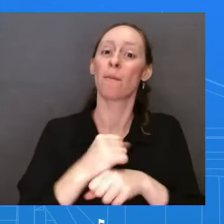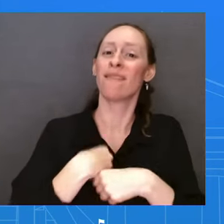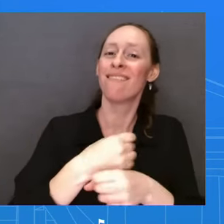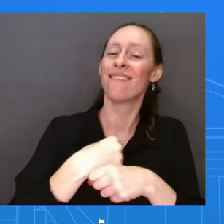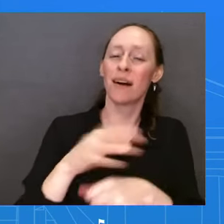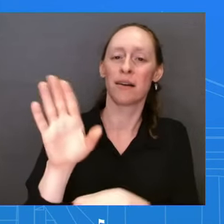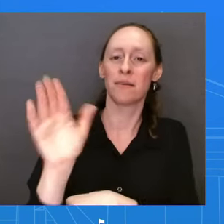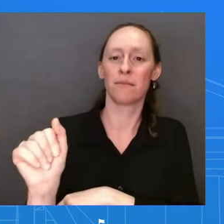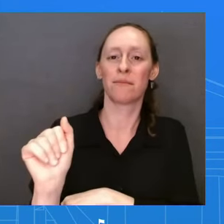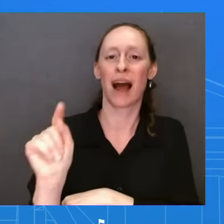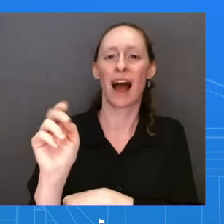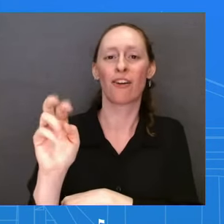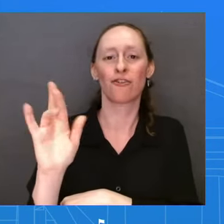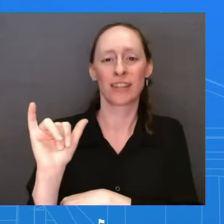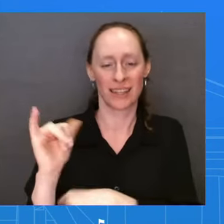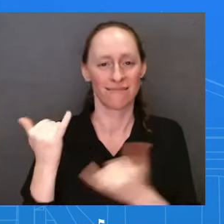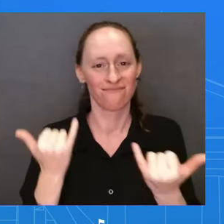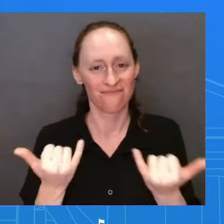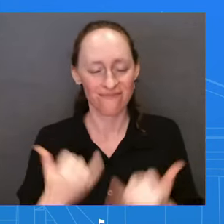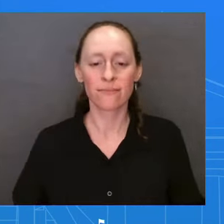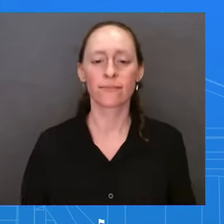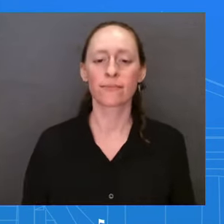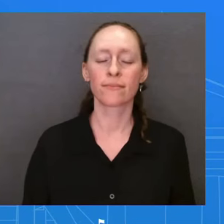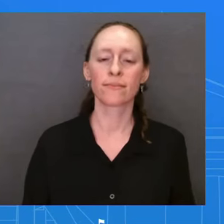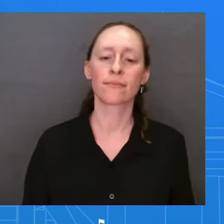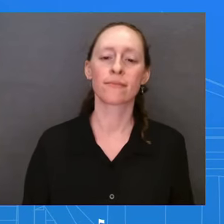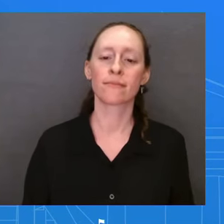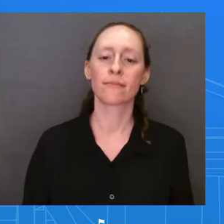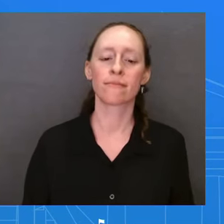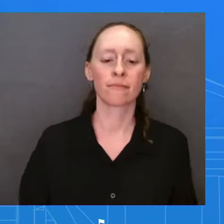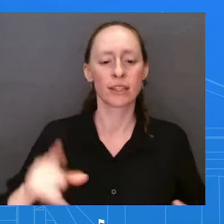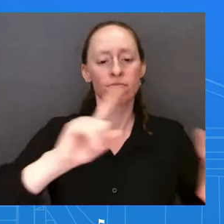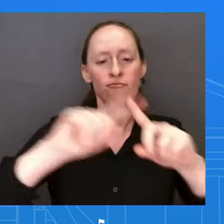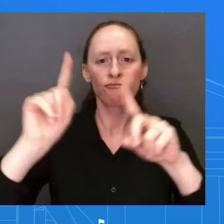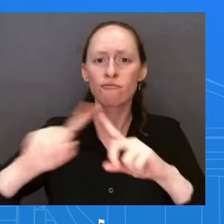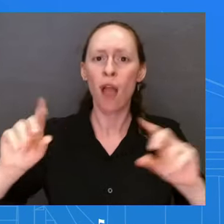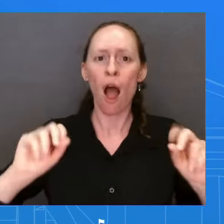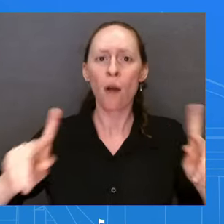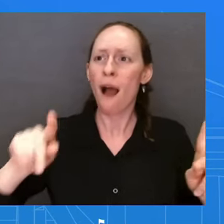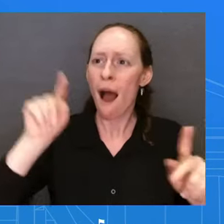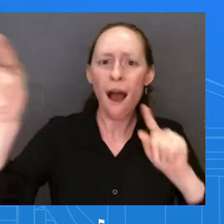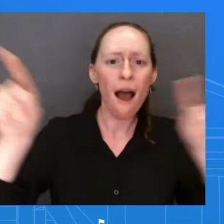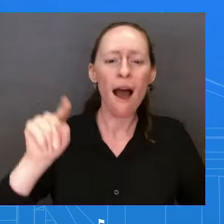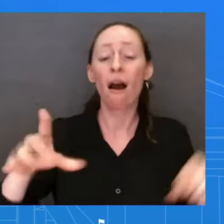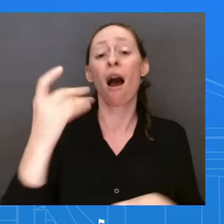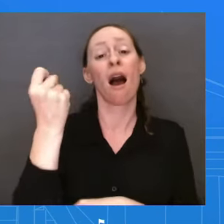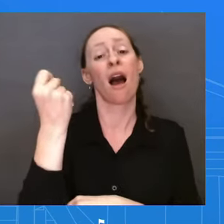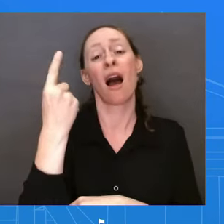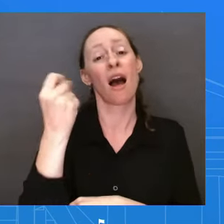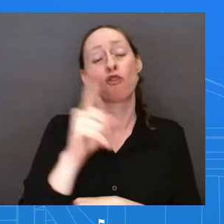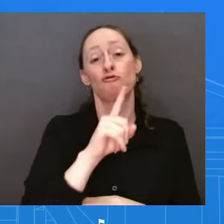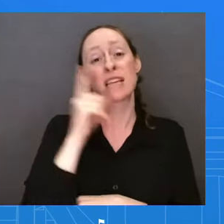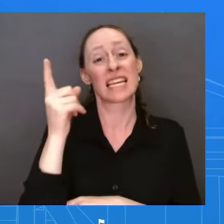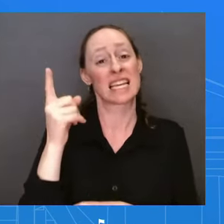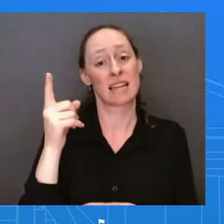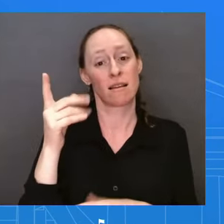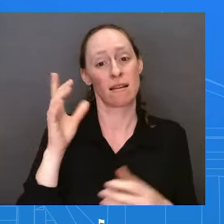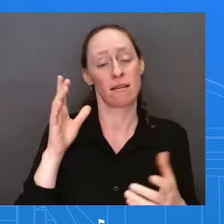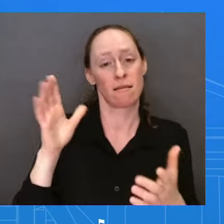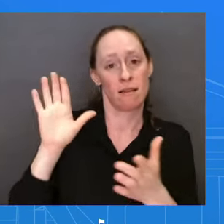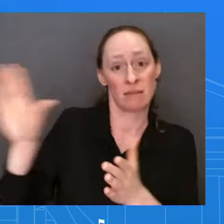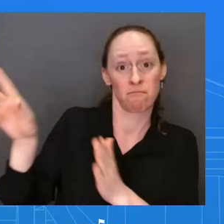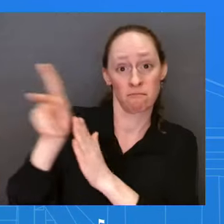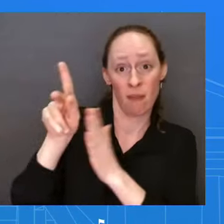opportunities for small businesses. So it's really the sum total of all three prongs of his policies that are working to create